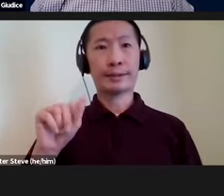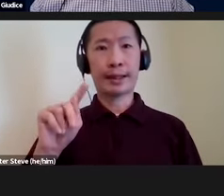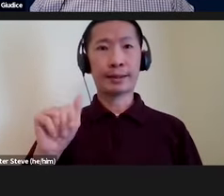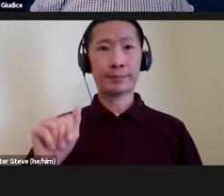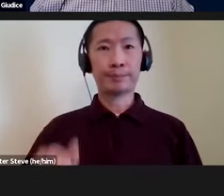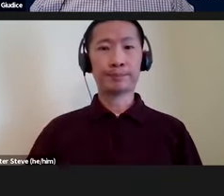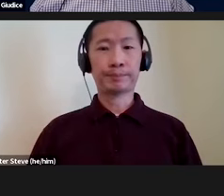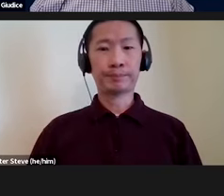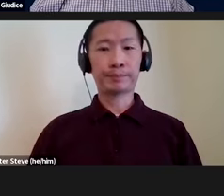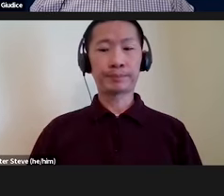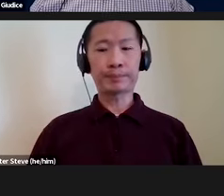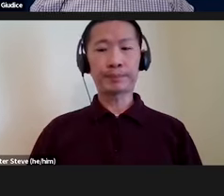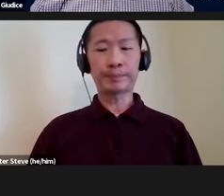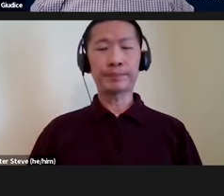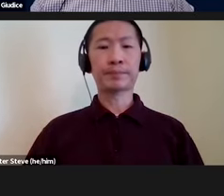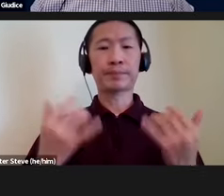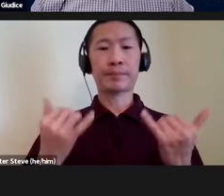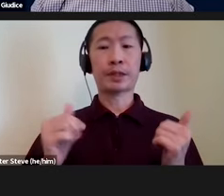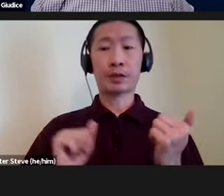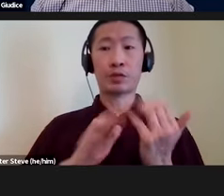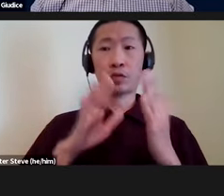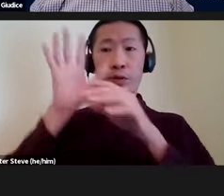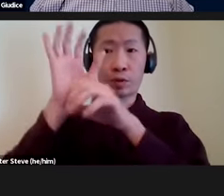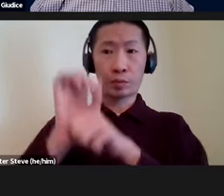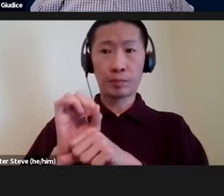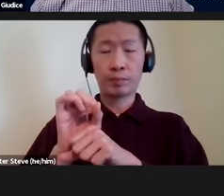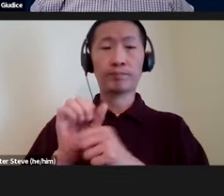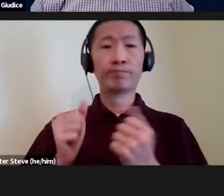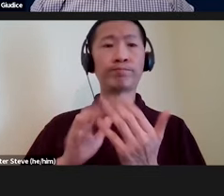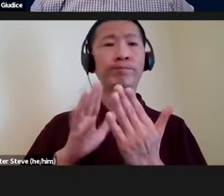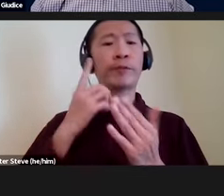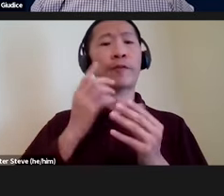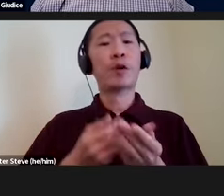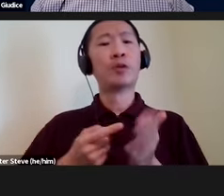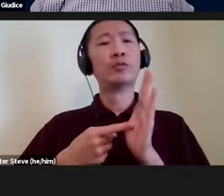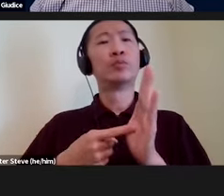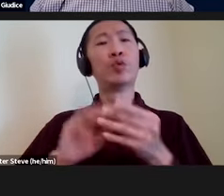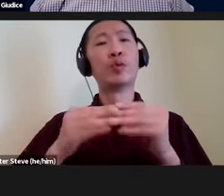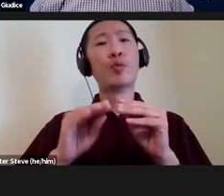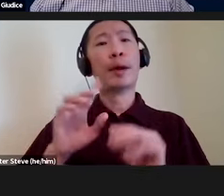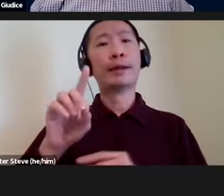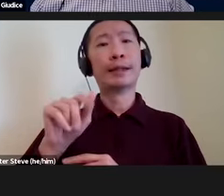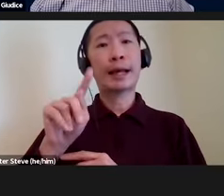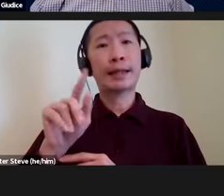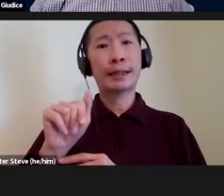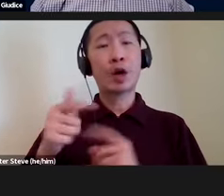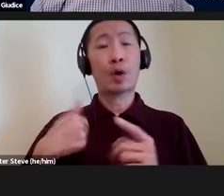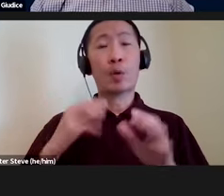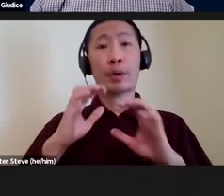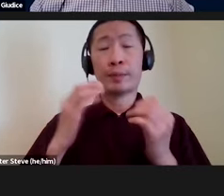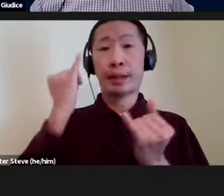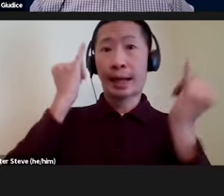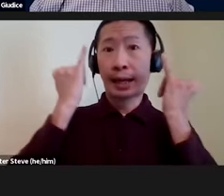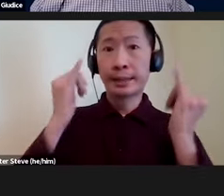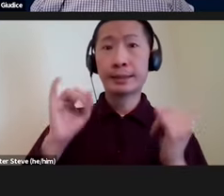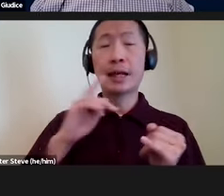All the traditional approach for conveying numeric data, whether when we're communicating ideas and whether